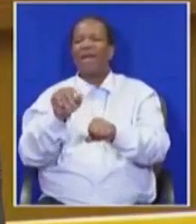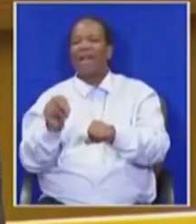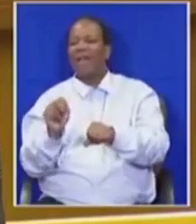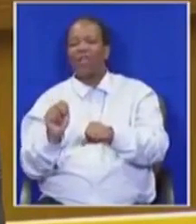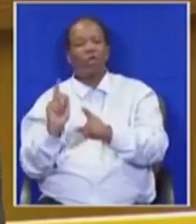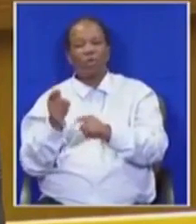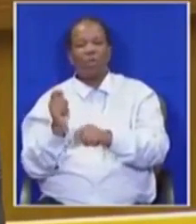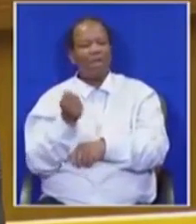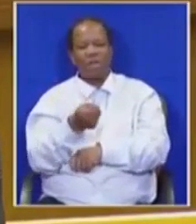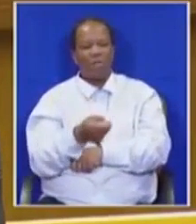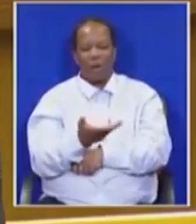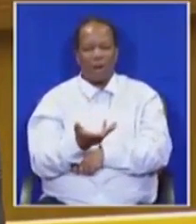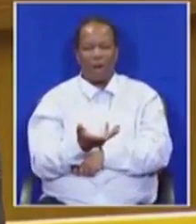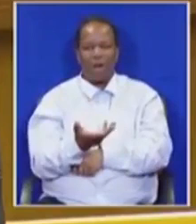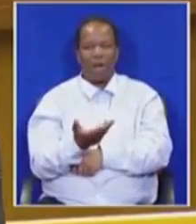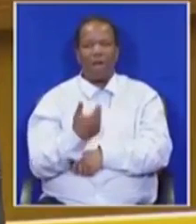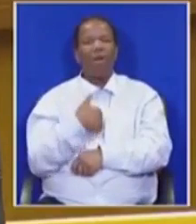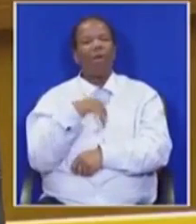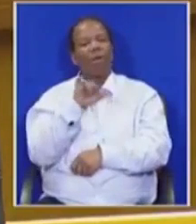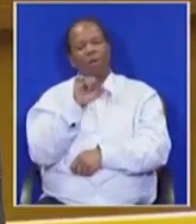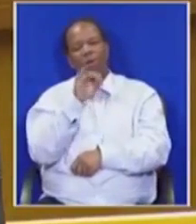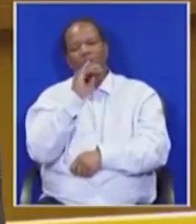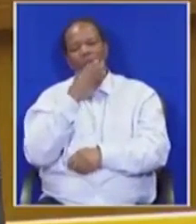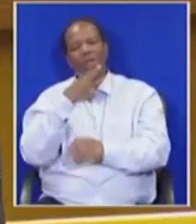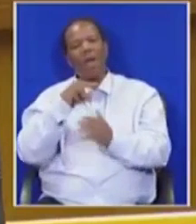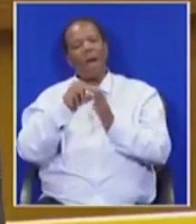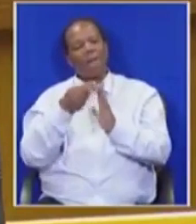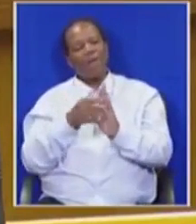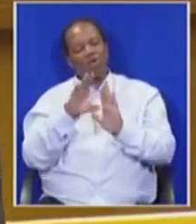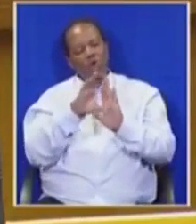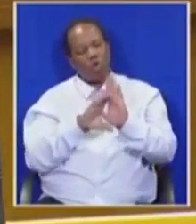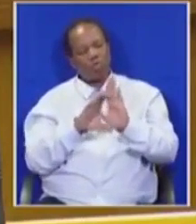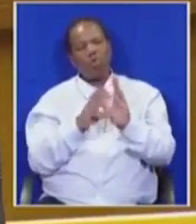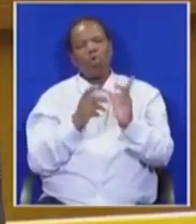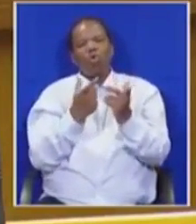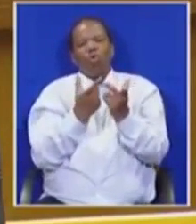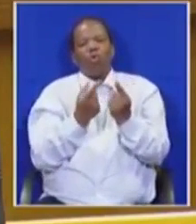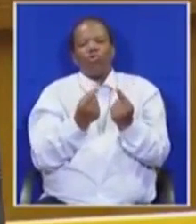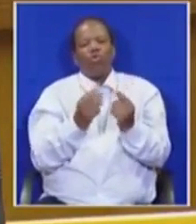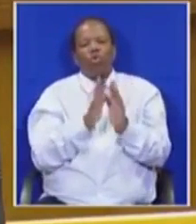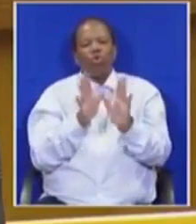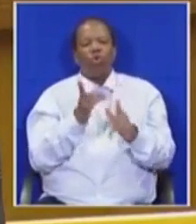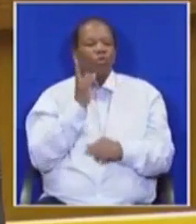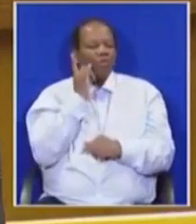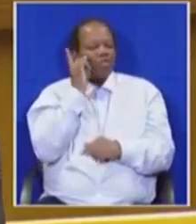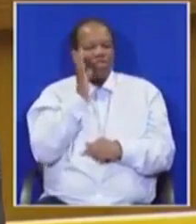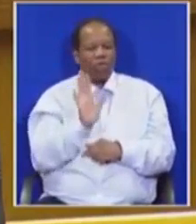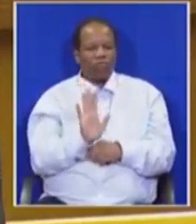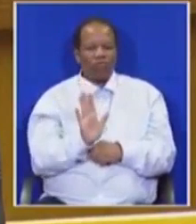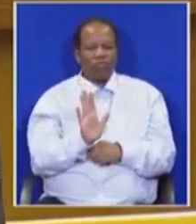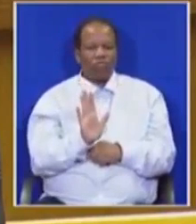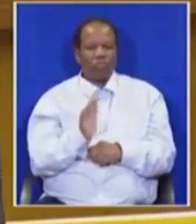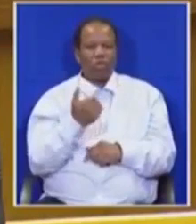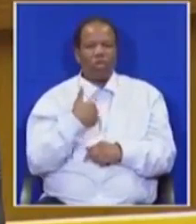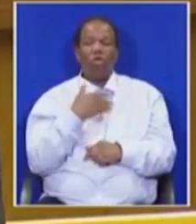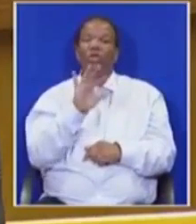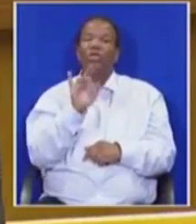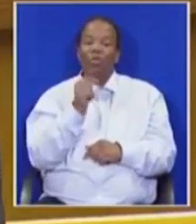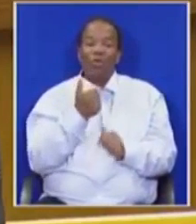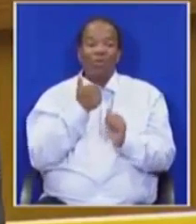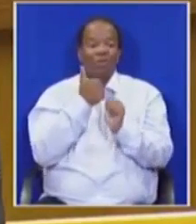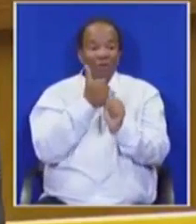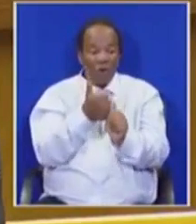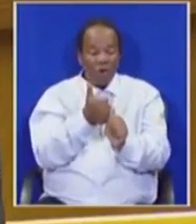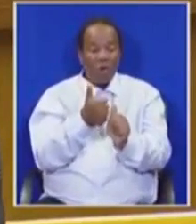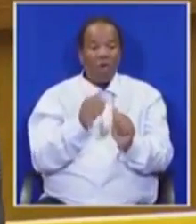So we need to amend the Constitution and we must do so unashamedly. It is not unconstitutional to